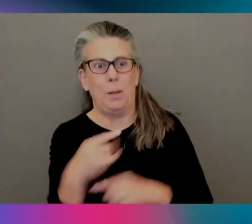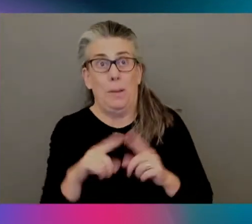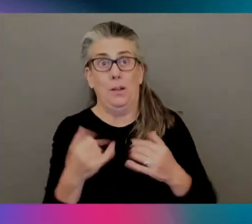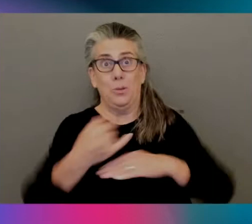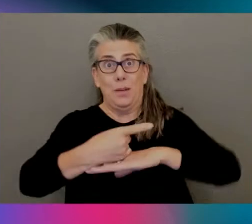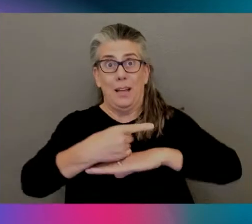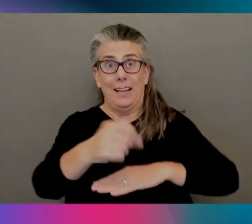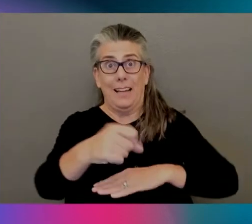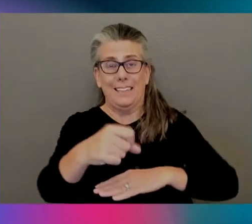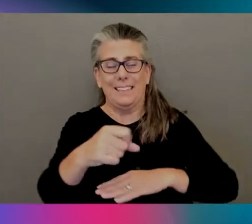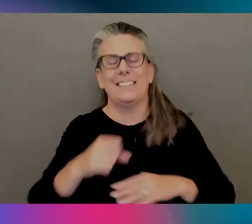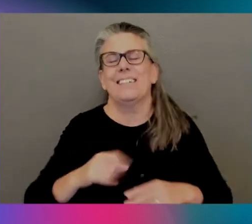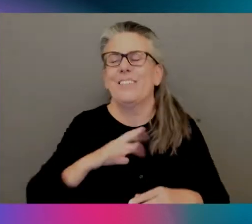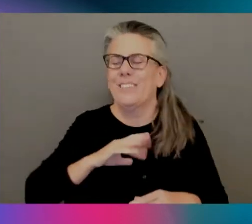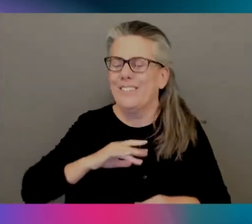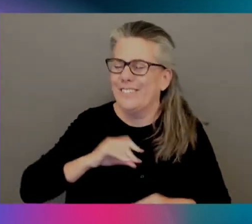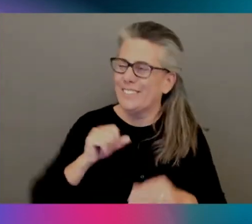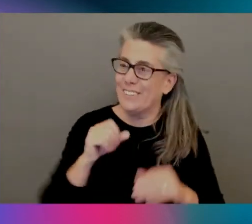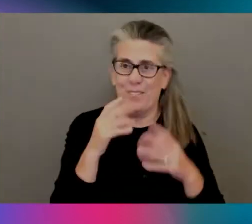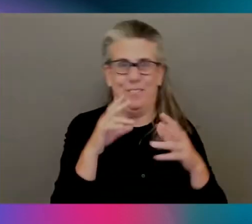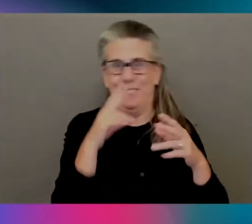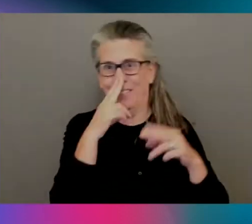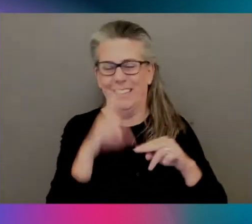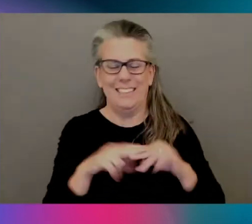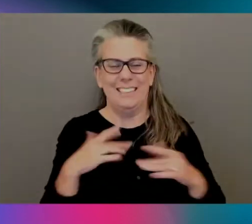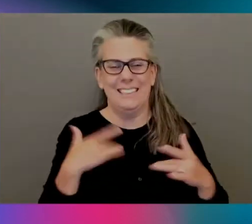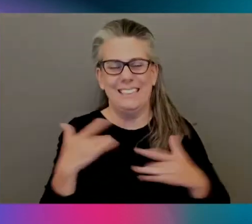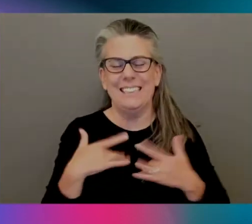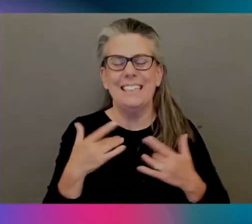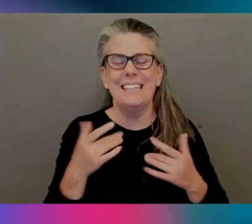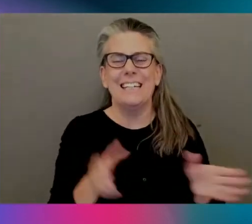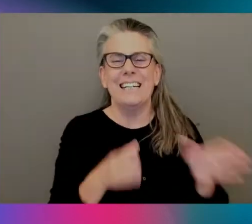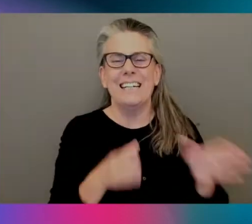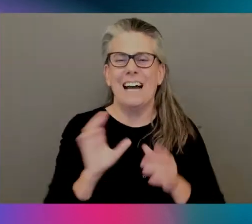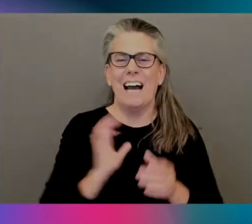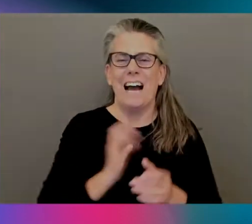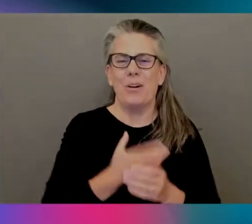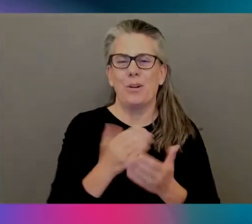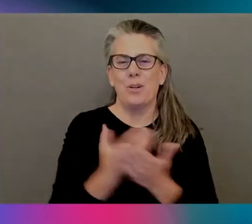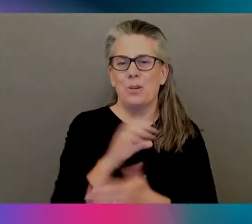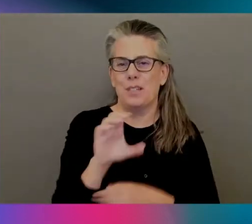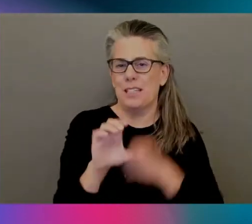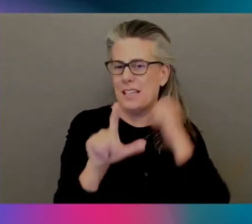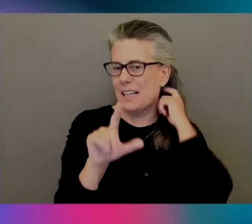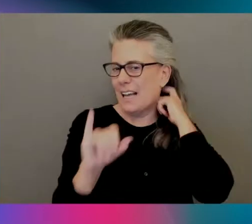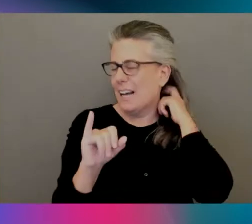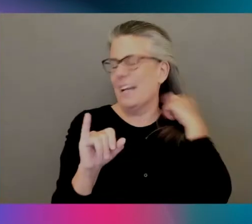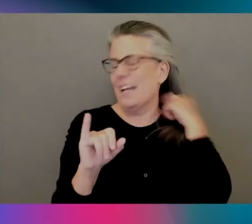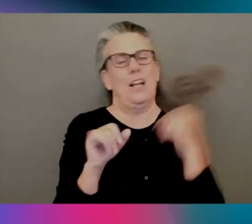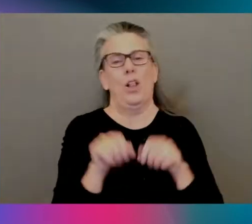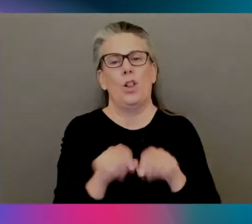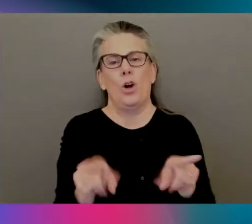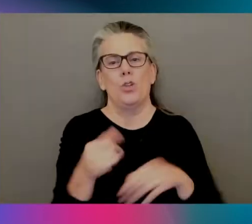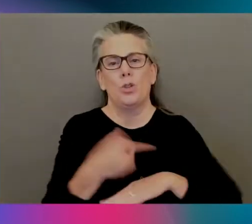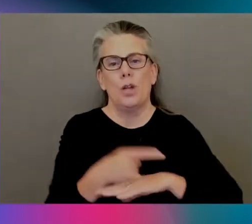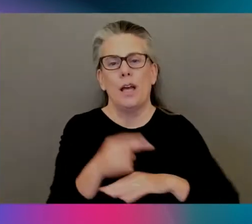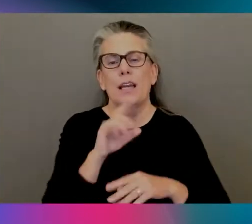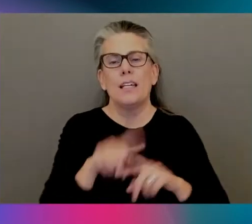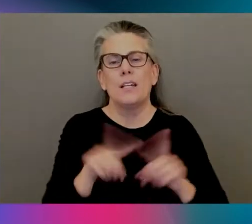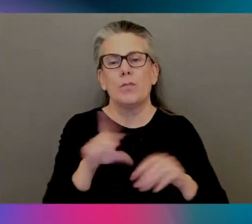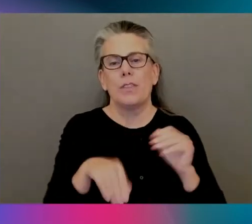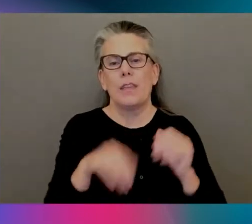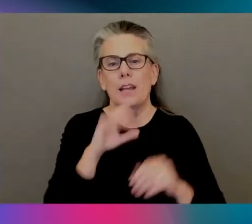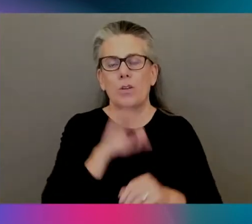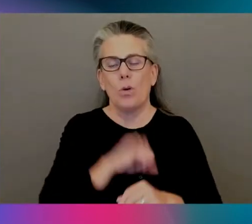getting it here first, people. First, people, yeah. We've launched our new CLI, and our new CLI is different from our old CLI because our new CLI generates Docker images, and we think that